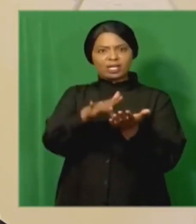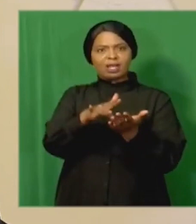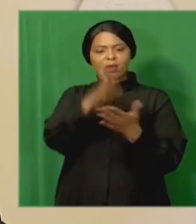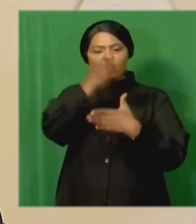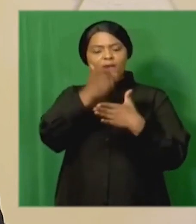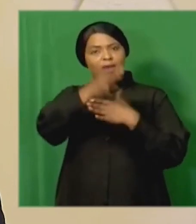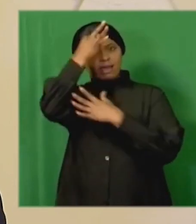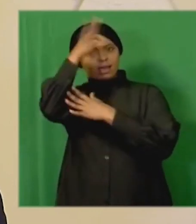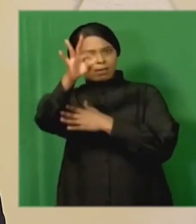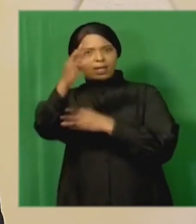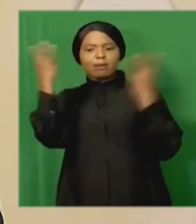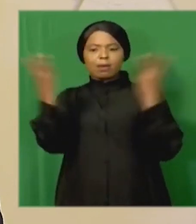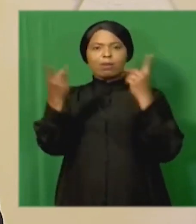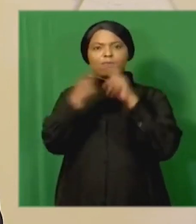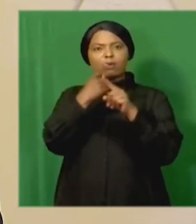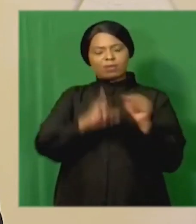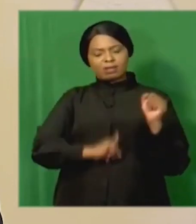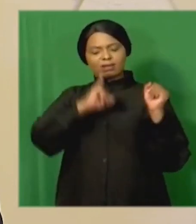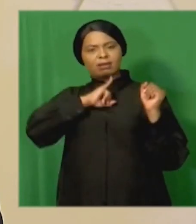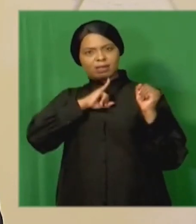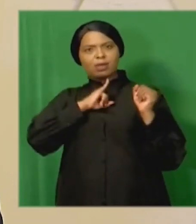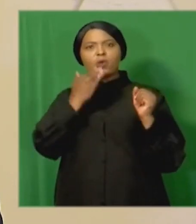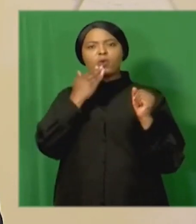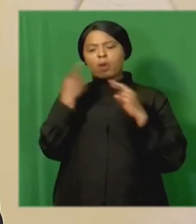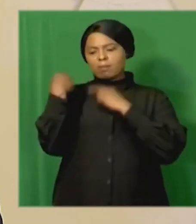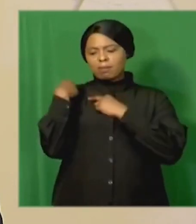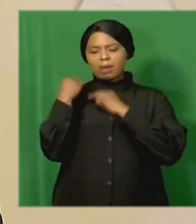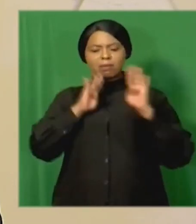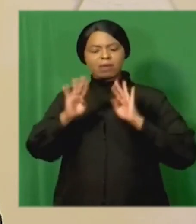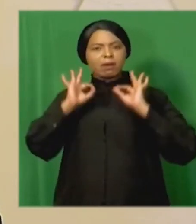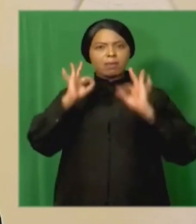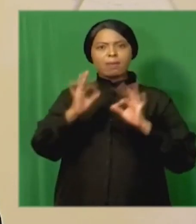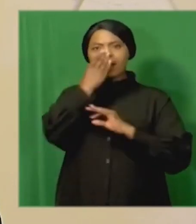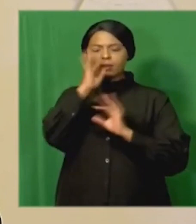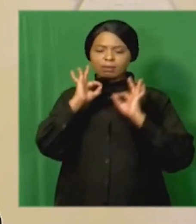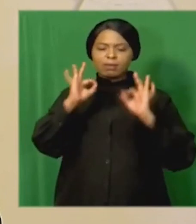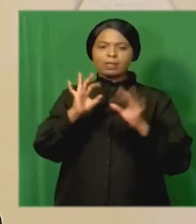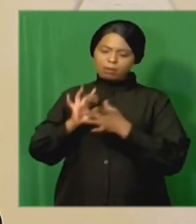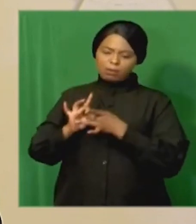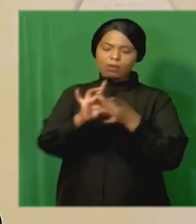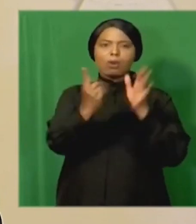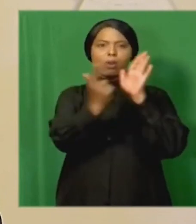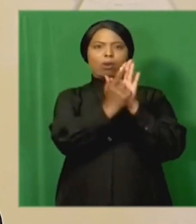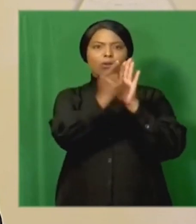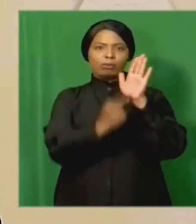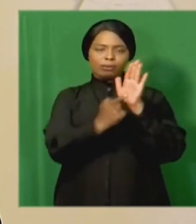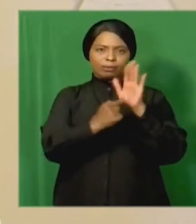must be people of integrity who conduct themselves ethically and in compliance with the law